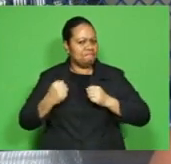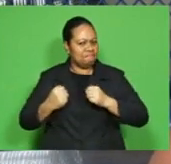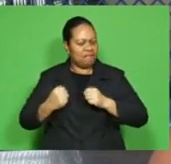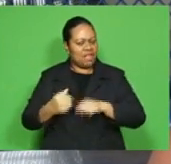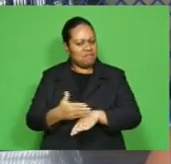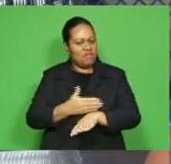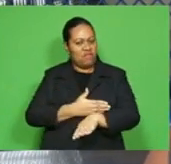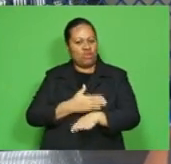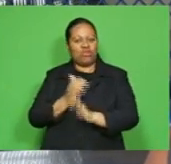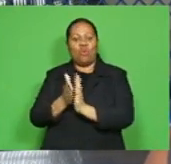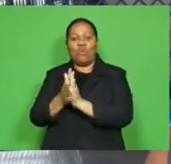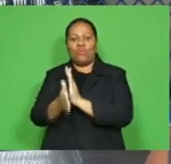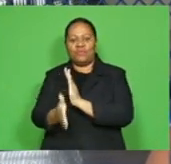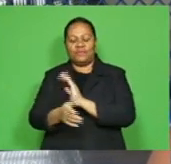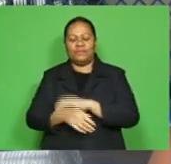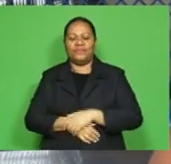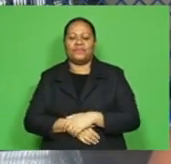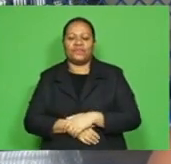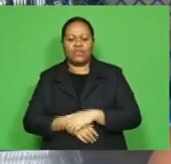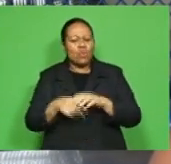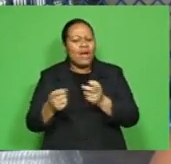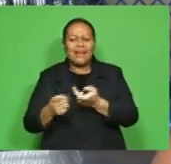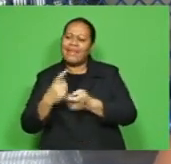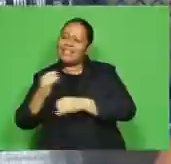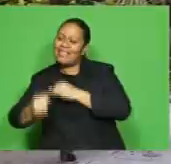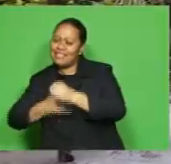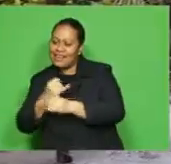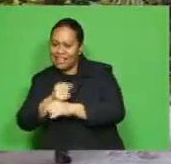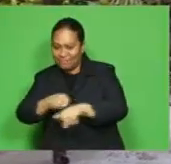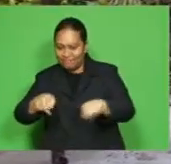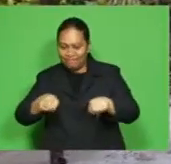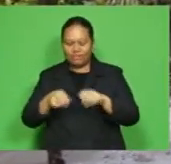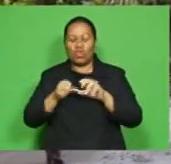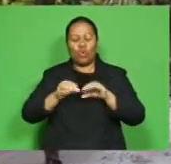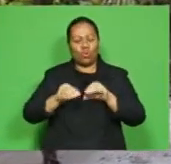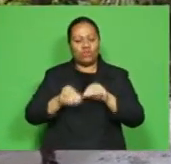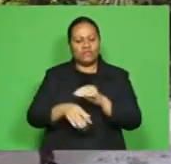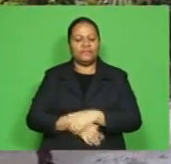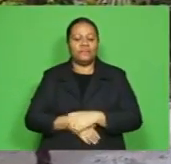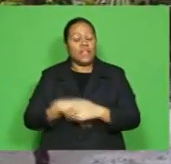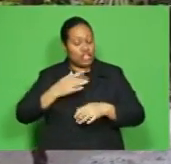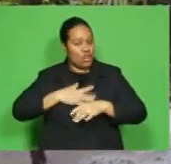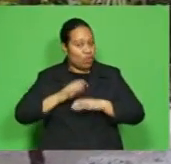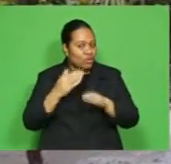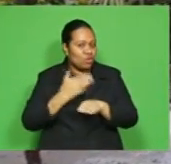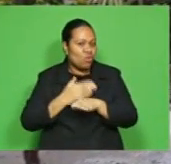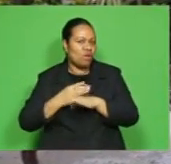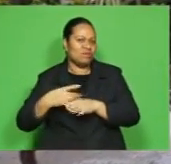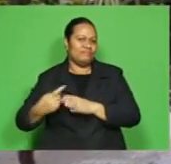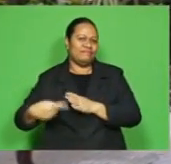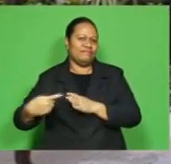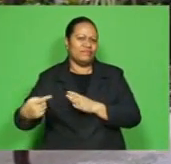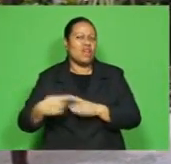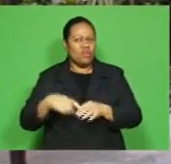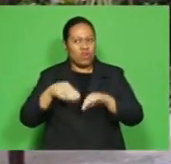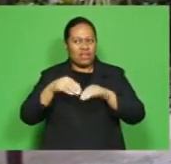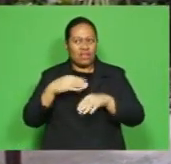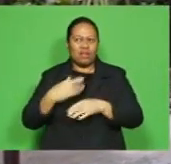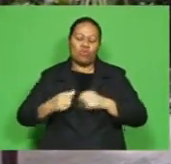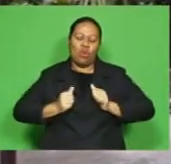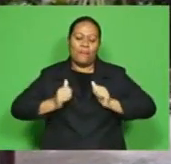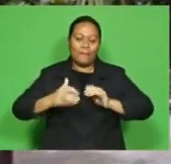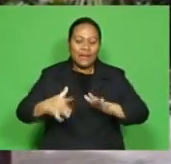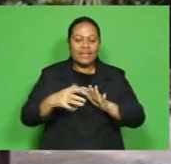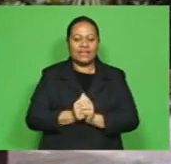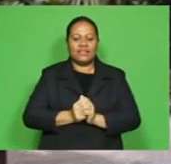we go back into looking at another international coach. Elder says she wants the work at HPU center in Laotoka to complete